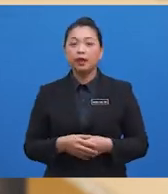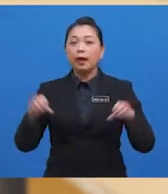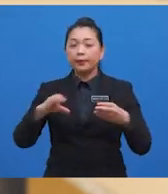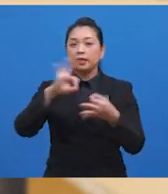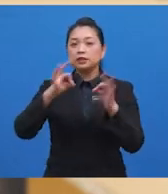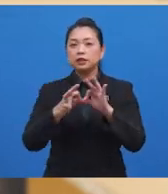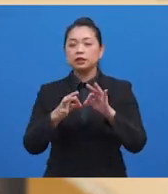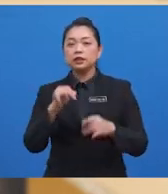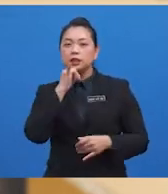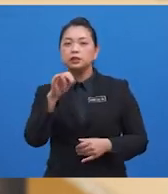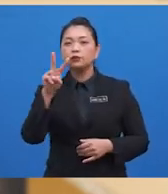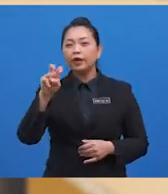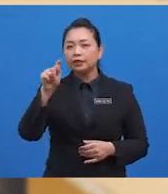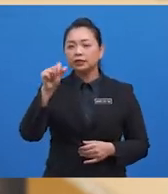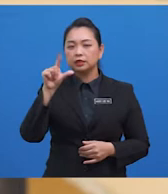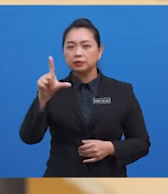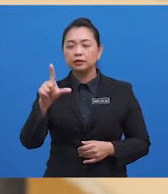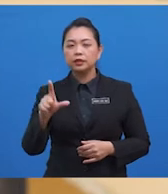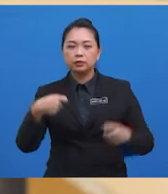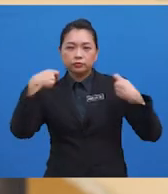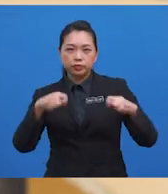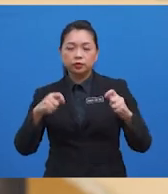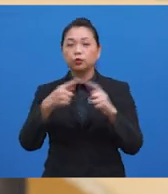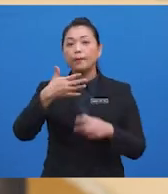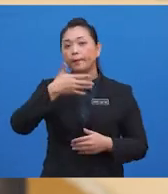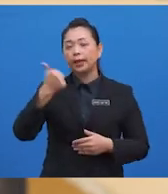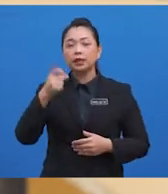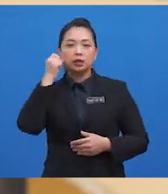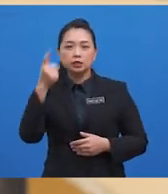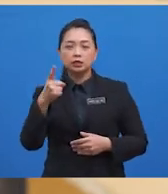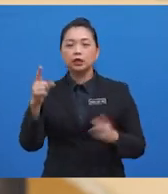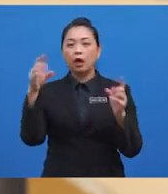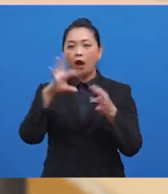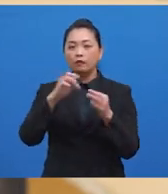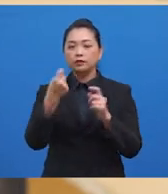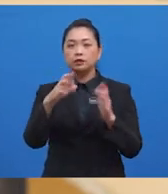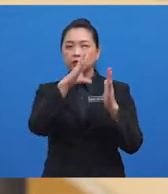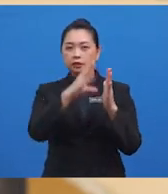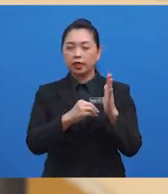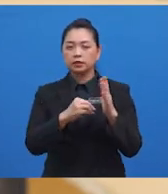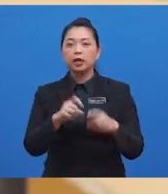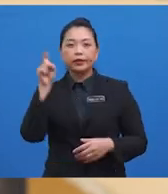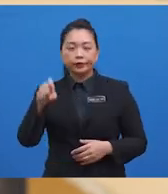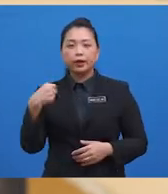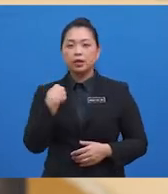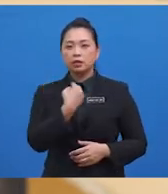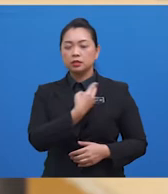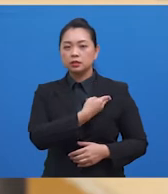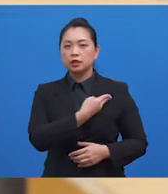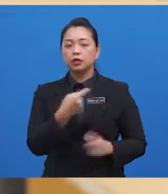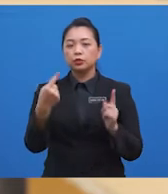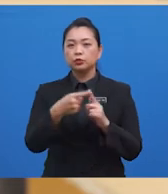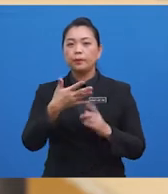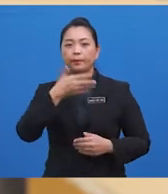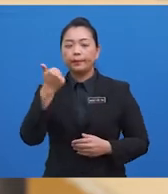making inferences is vital when attempting to better understand a text. It also requires us to use the facts